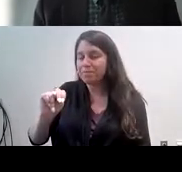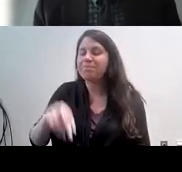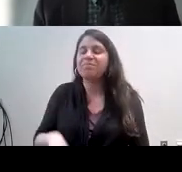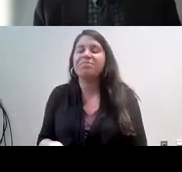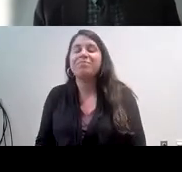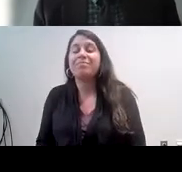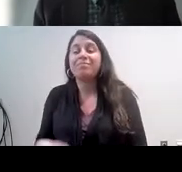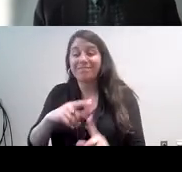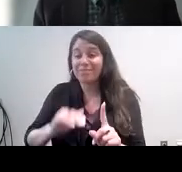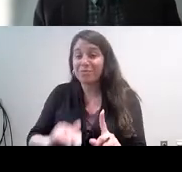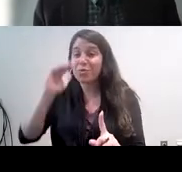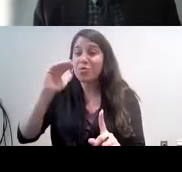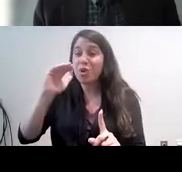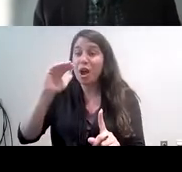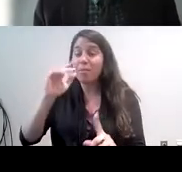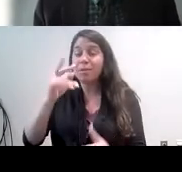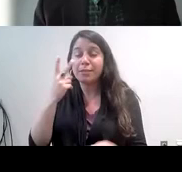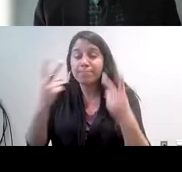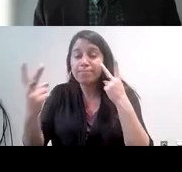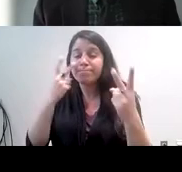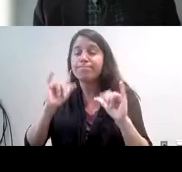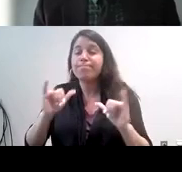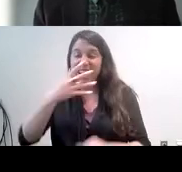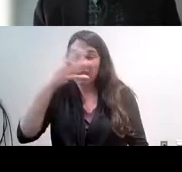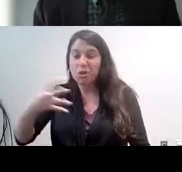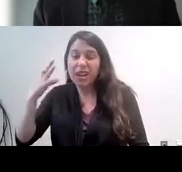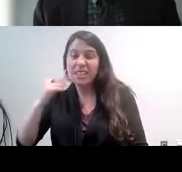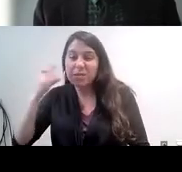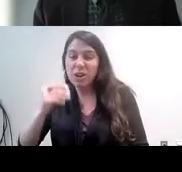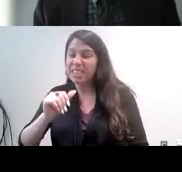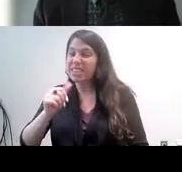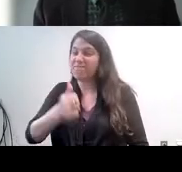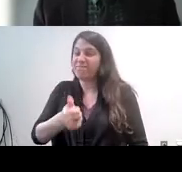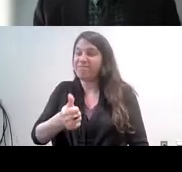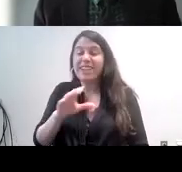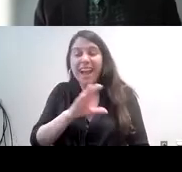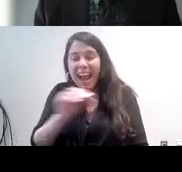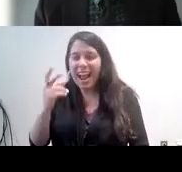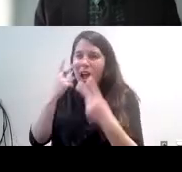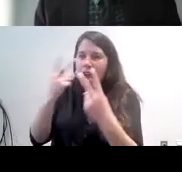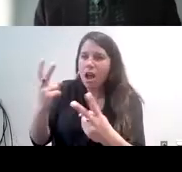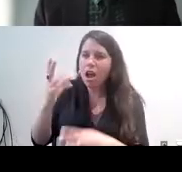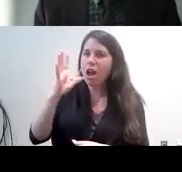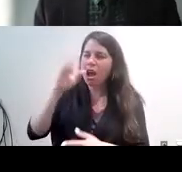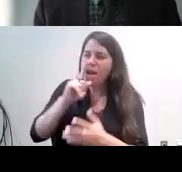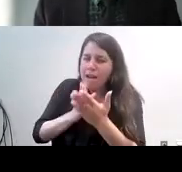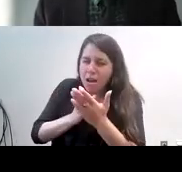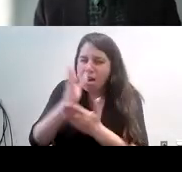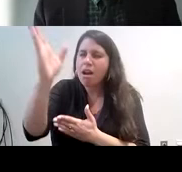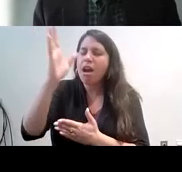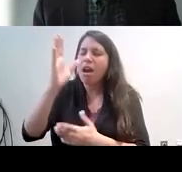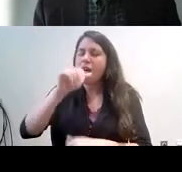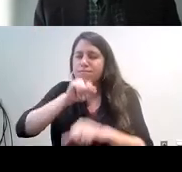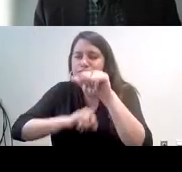Jimenez grew up not only witnessing the hardship of being an immigrant, but also watched as they persevered in the face of great adversity.